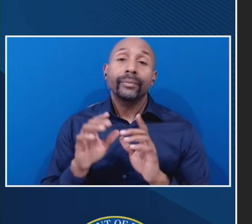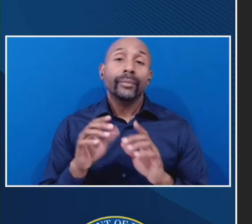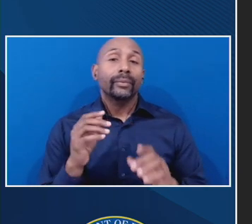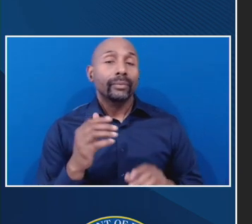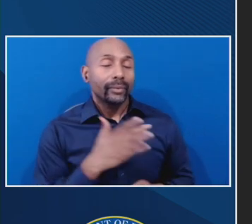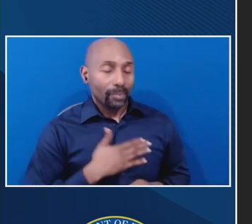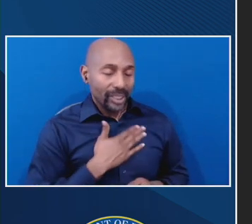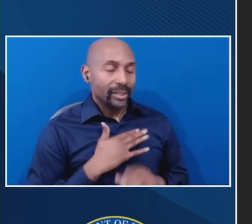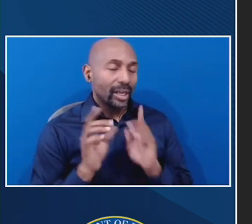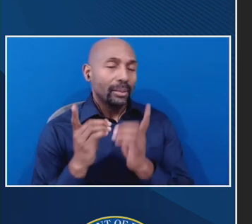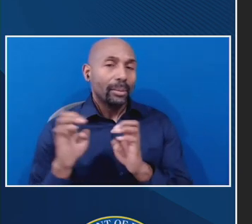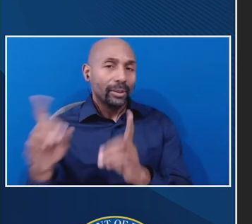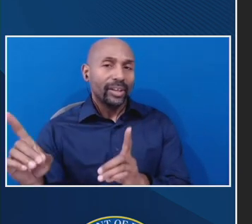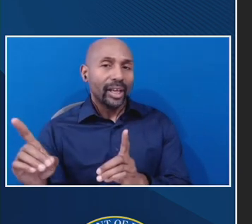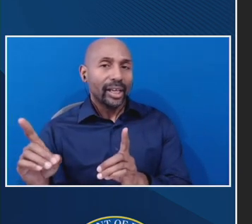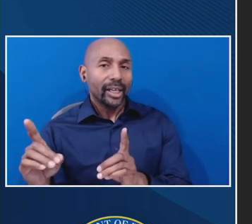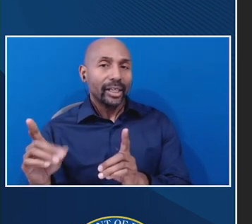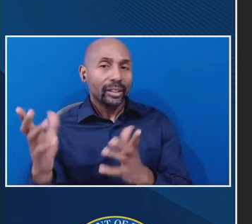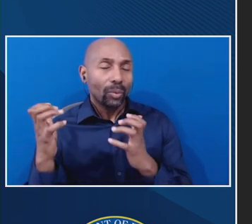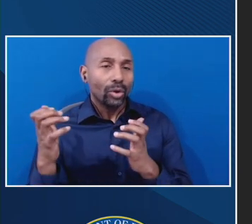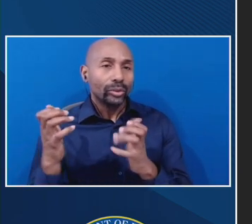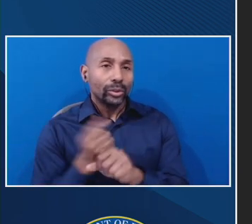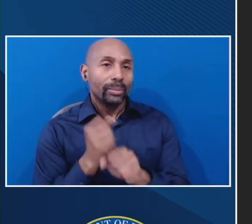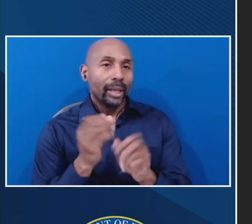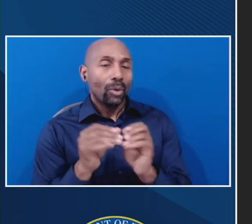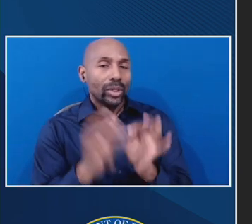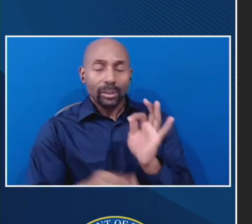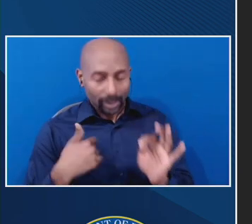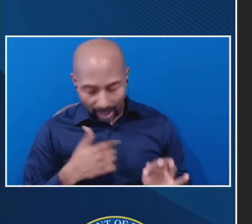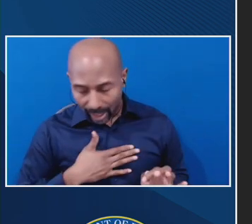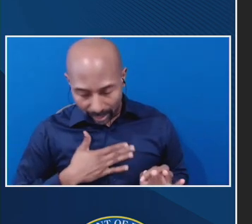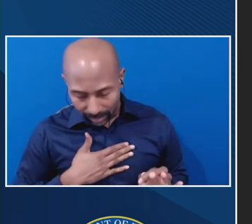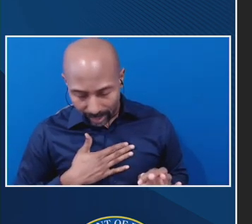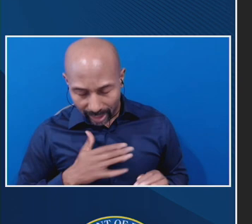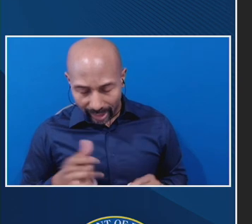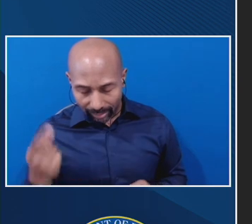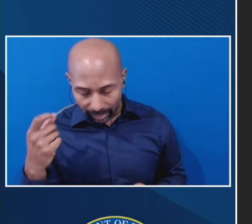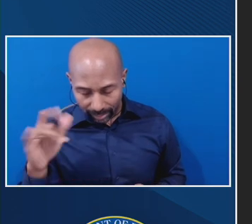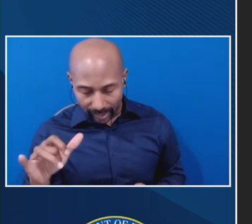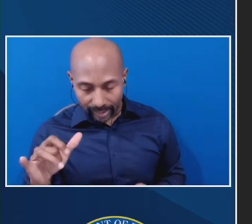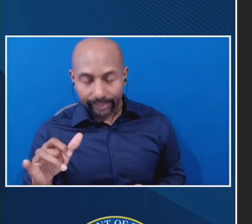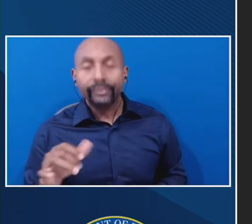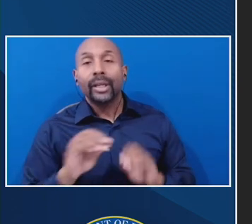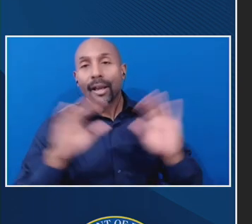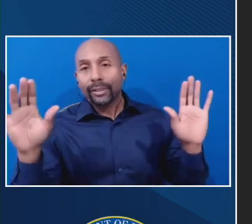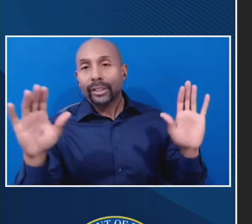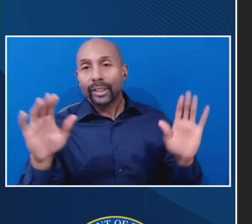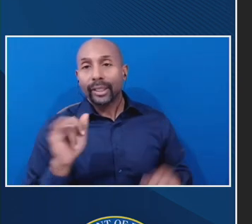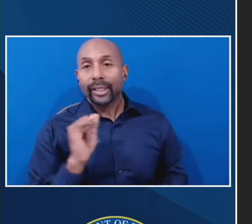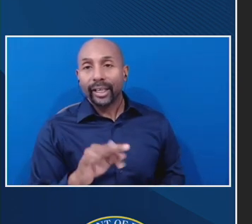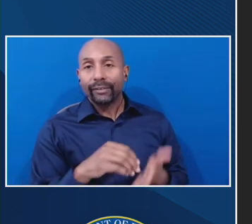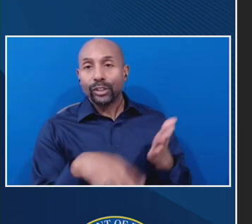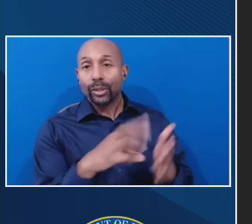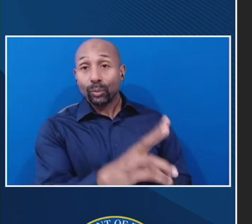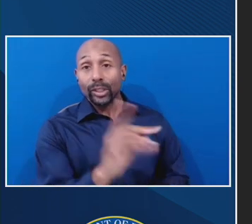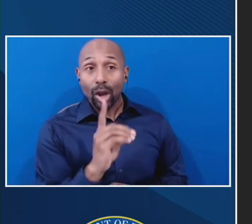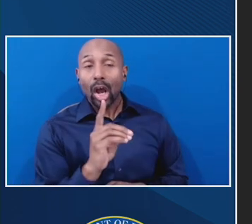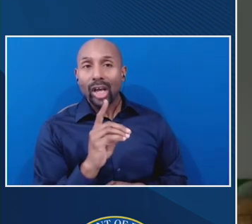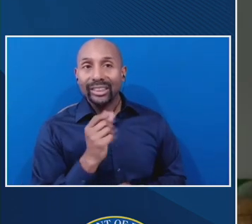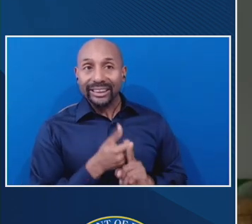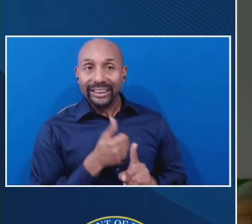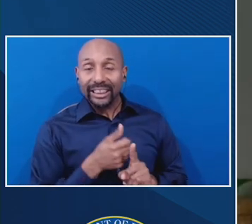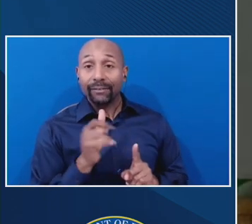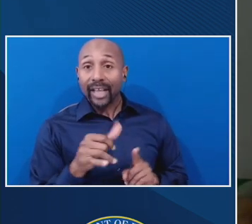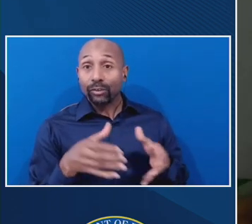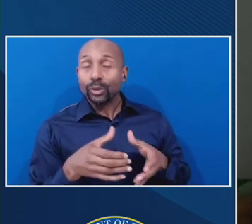simplify where it can. Obviously, withdrawals are a problem both